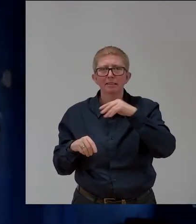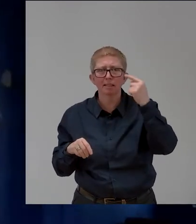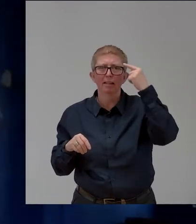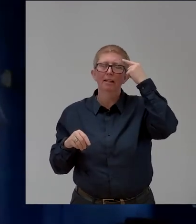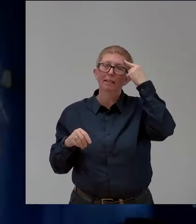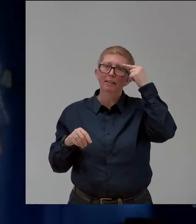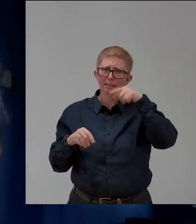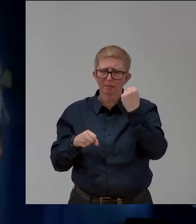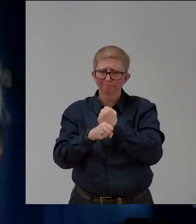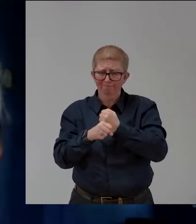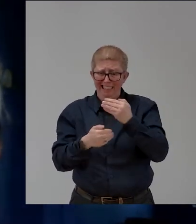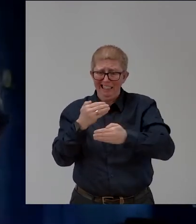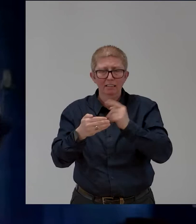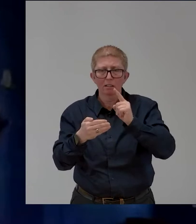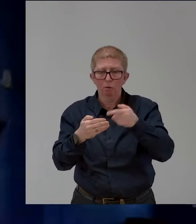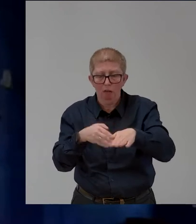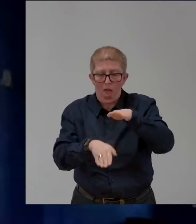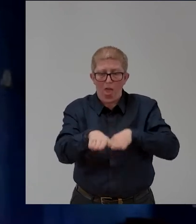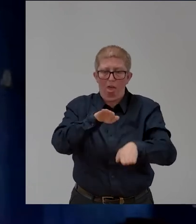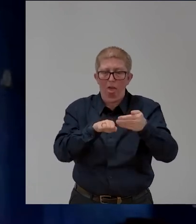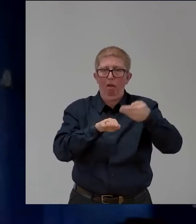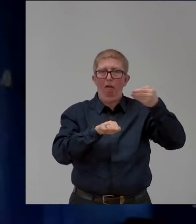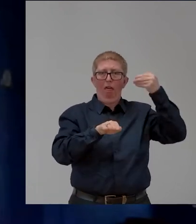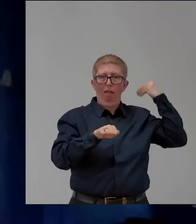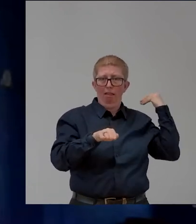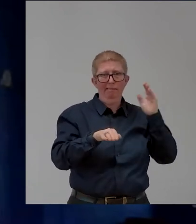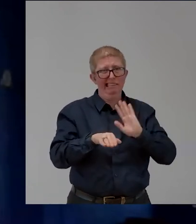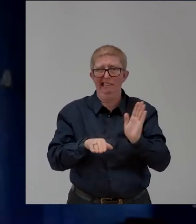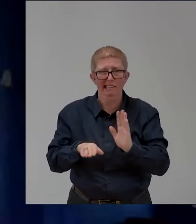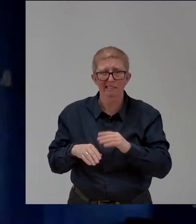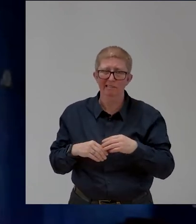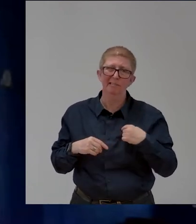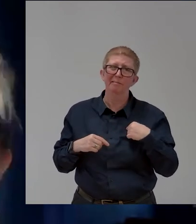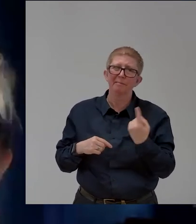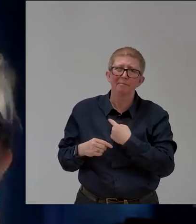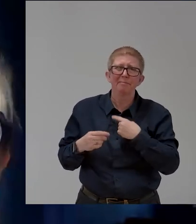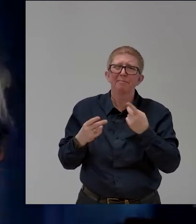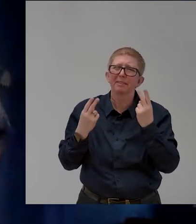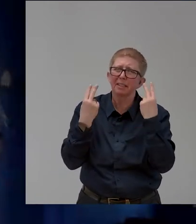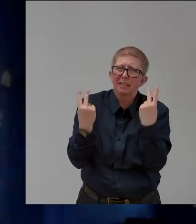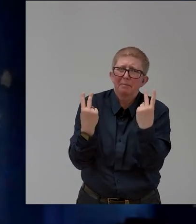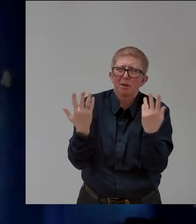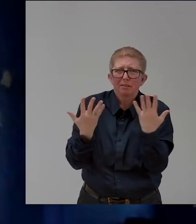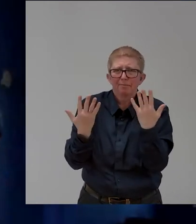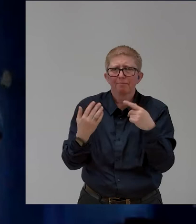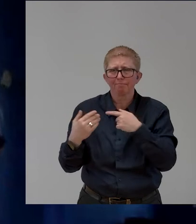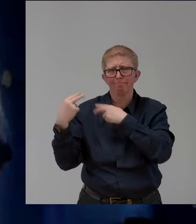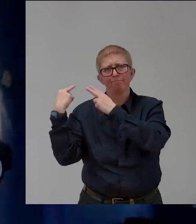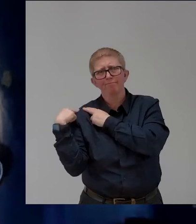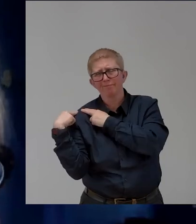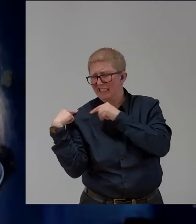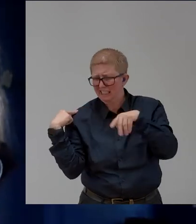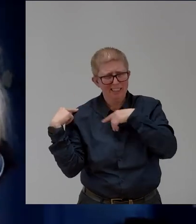And for me, it's about who really cares to make this happen, very much so. So, I think what we're going to do is bring